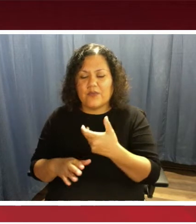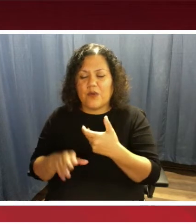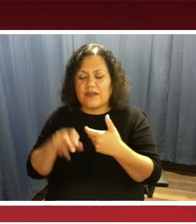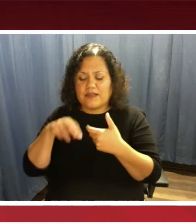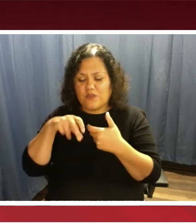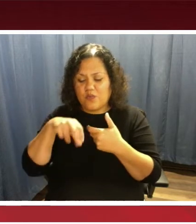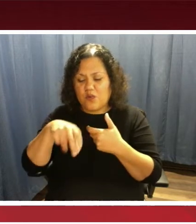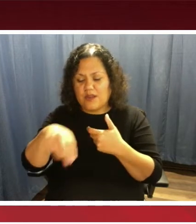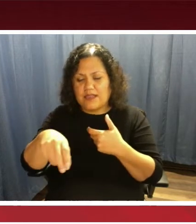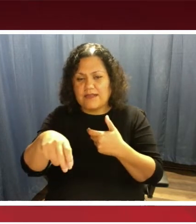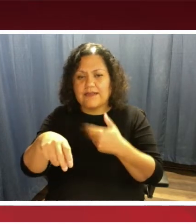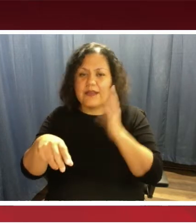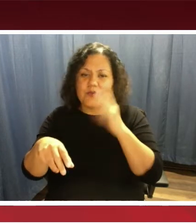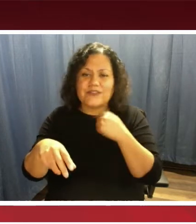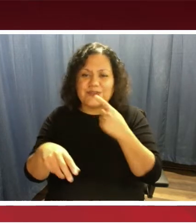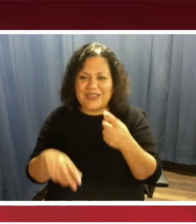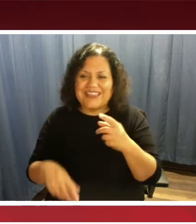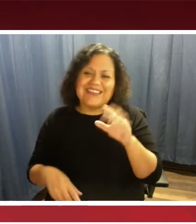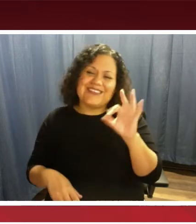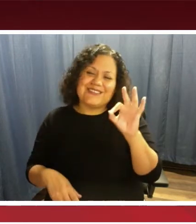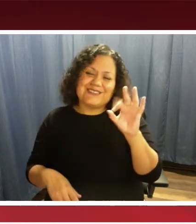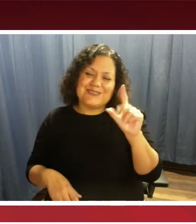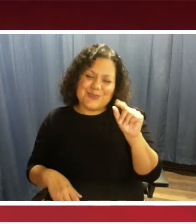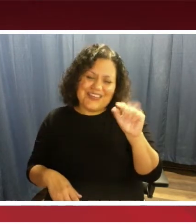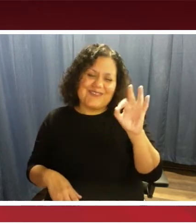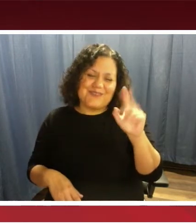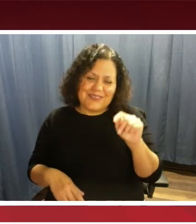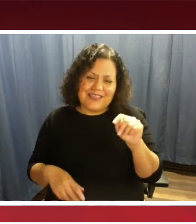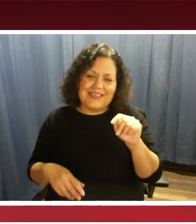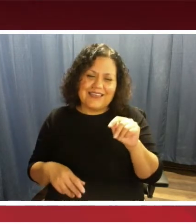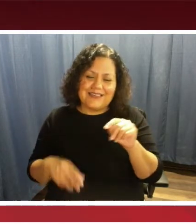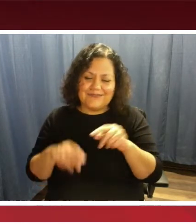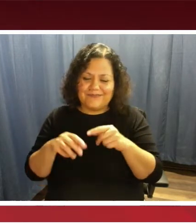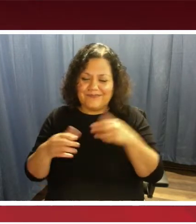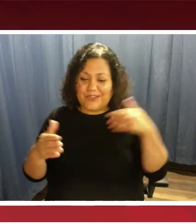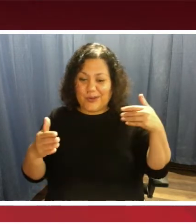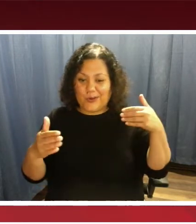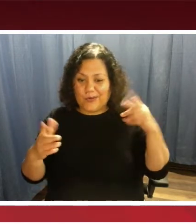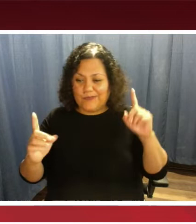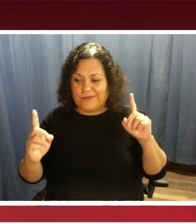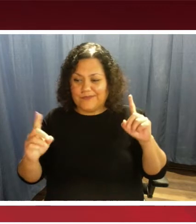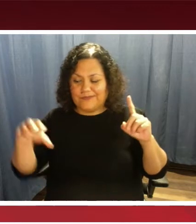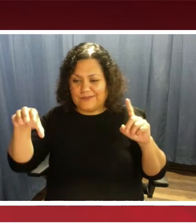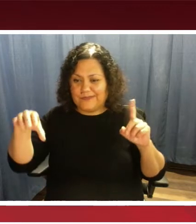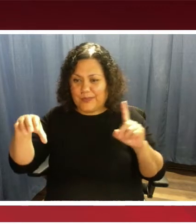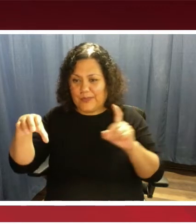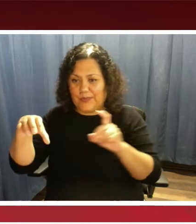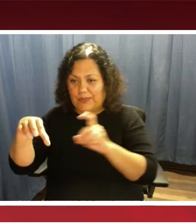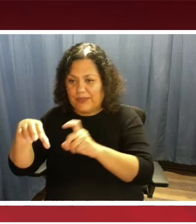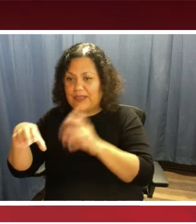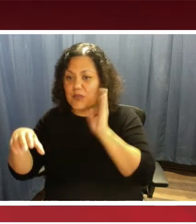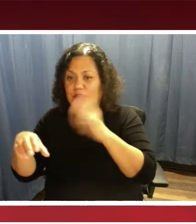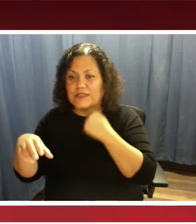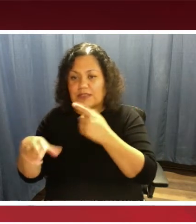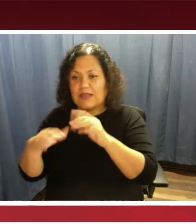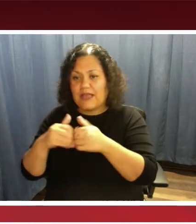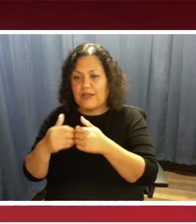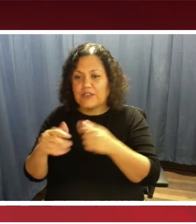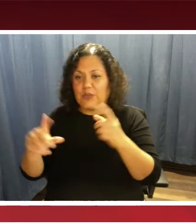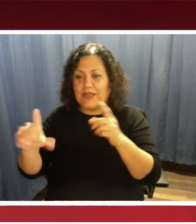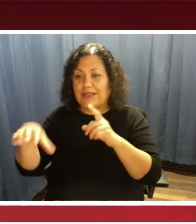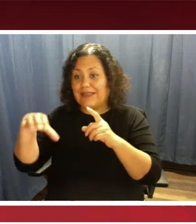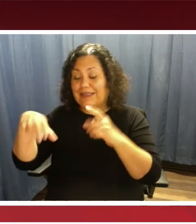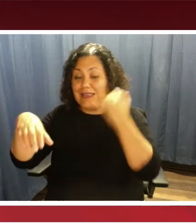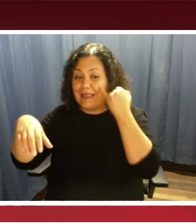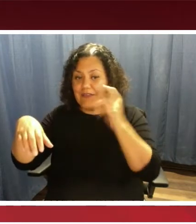are 20 minutes away, 20 feet away from the code, and then it will give you directions on how to get there. So if you veer off from the code,